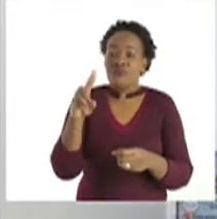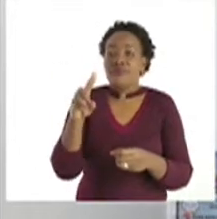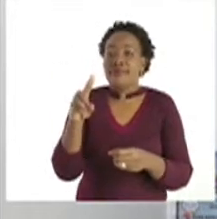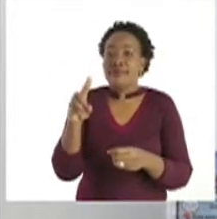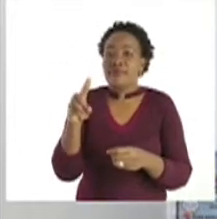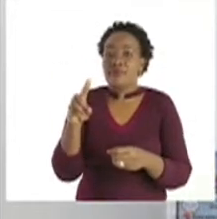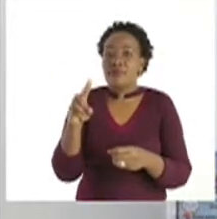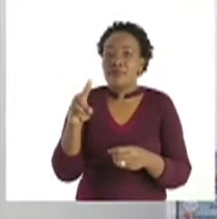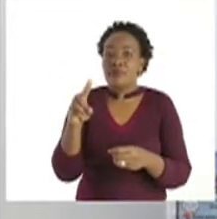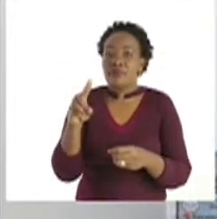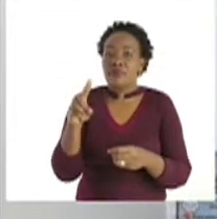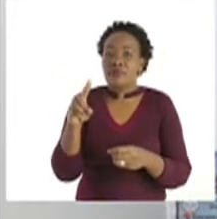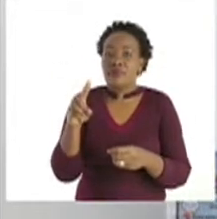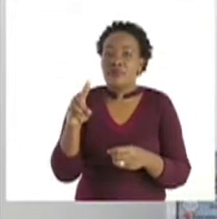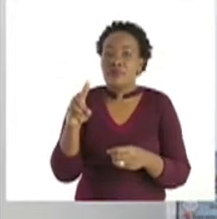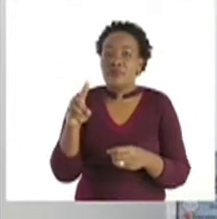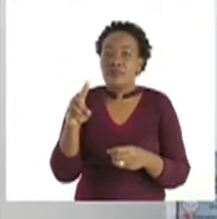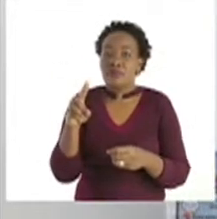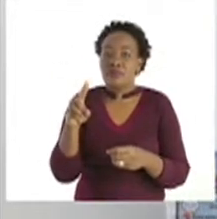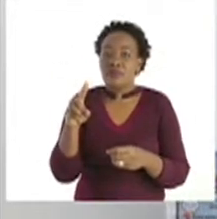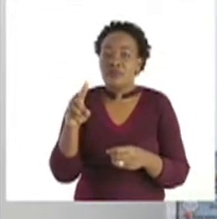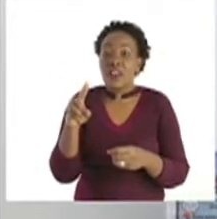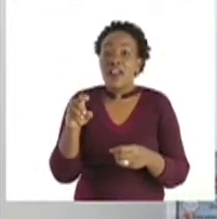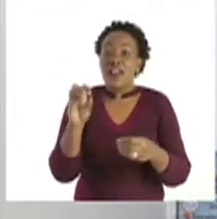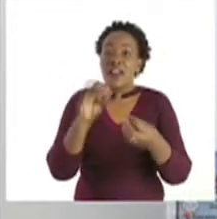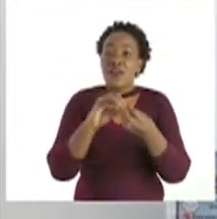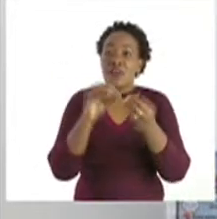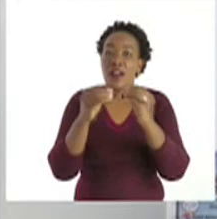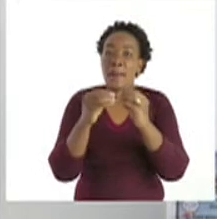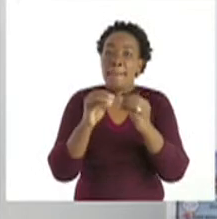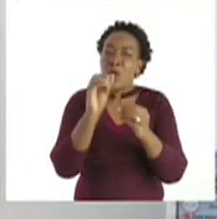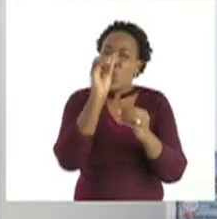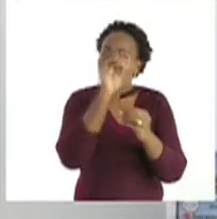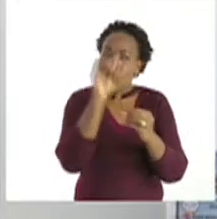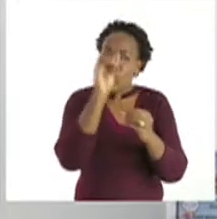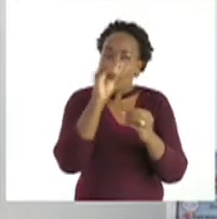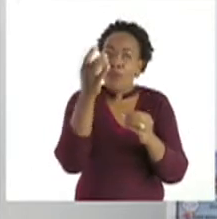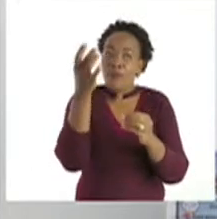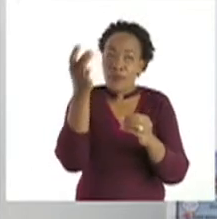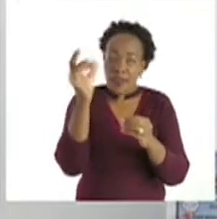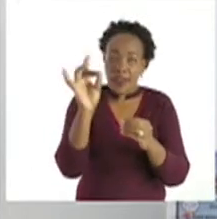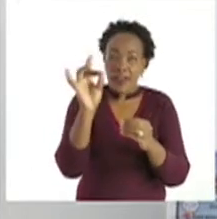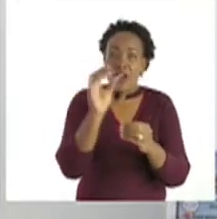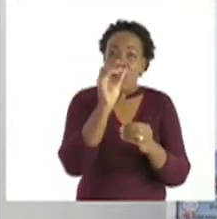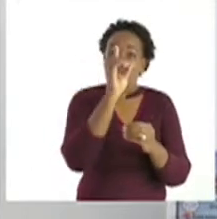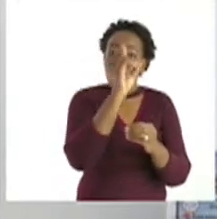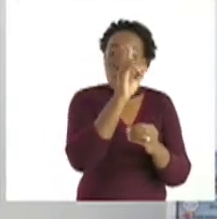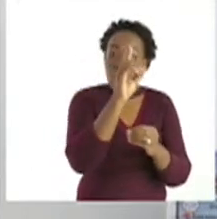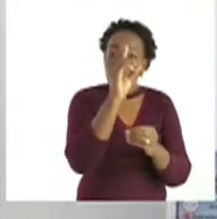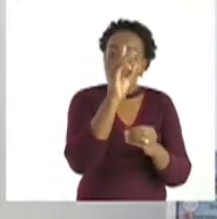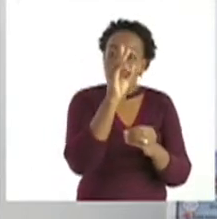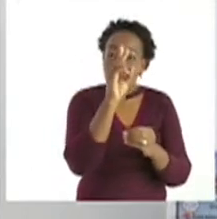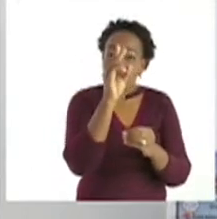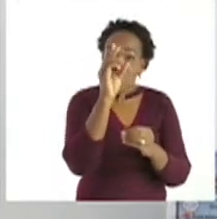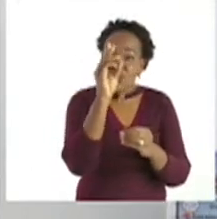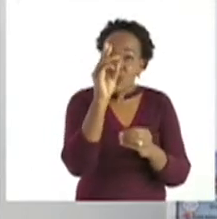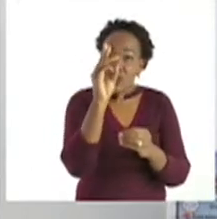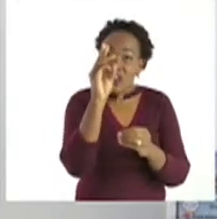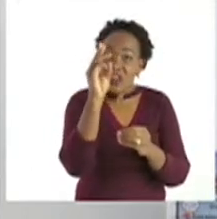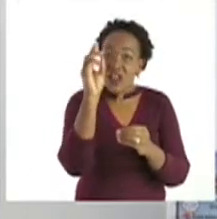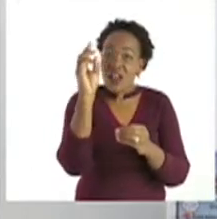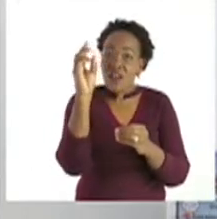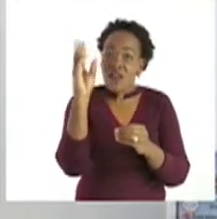We put 8 dots. 1, 2, 3, 4, 5,